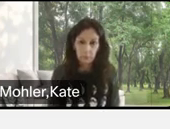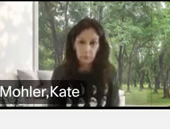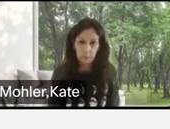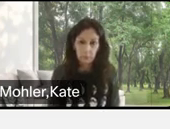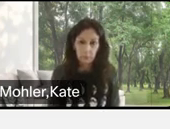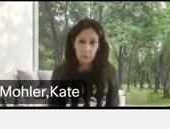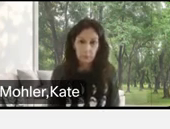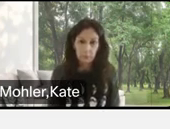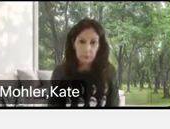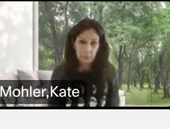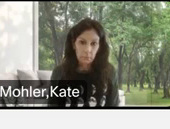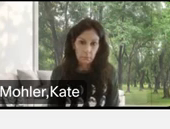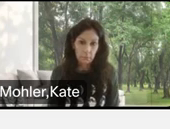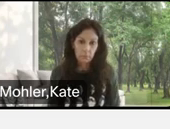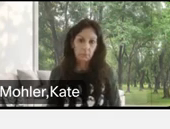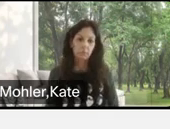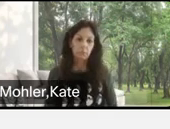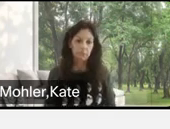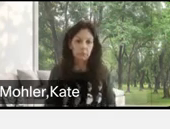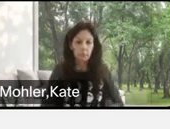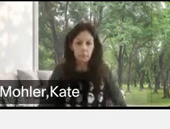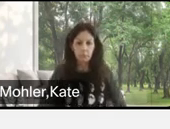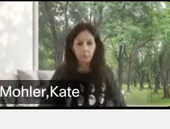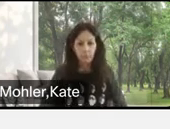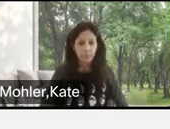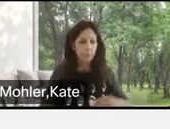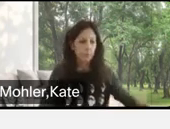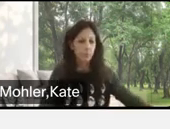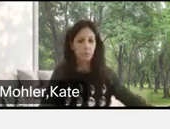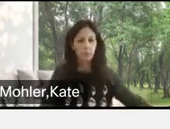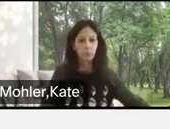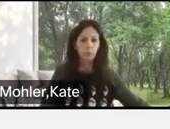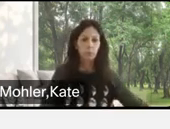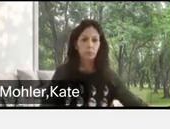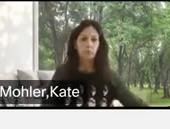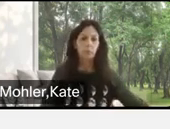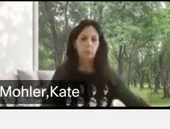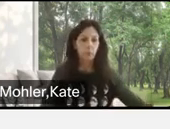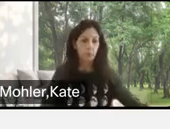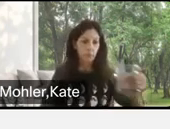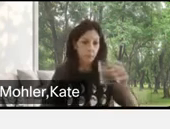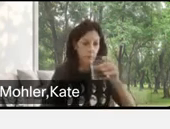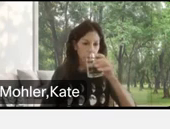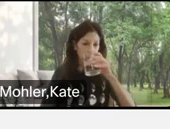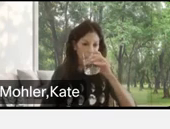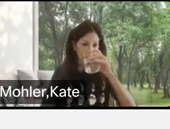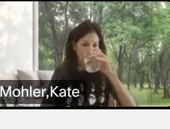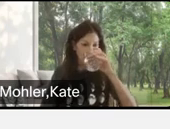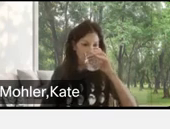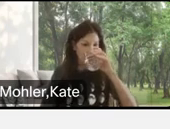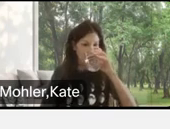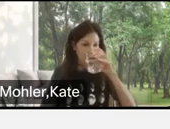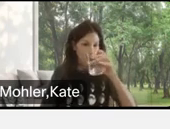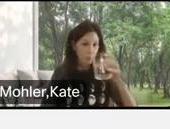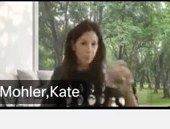have to be upfront with the digital. So now under Title 2, uh, we have until 2026 to make sure